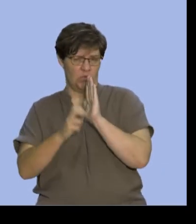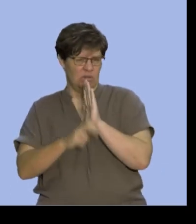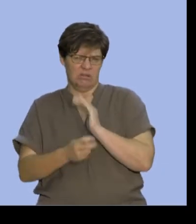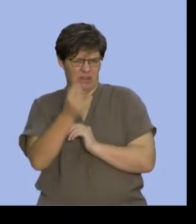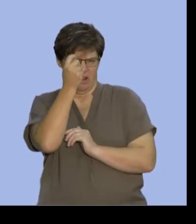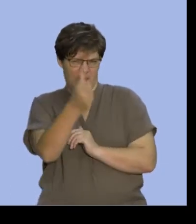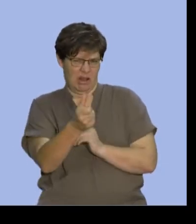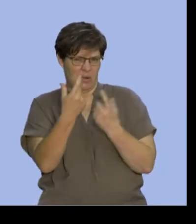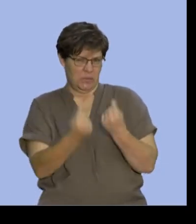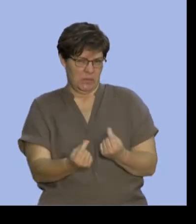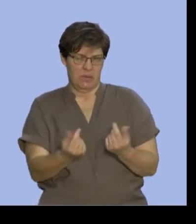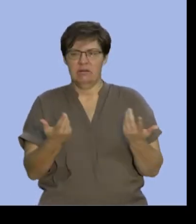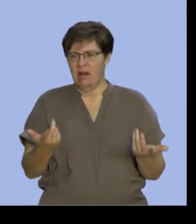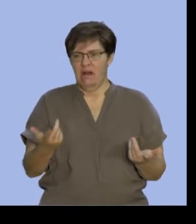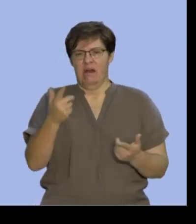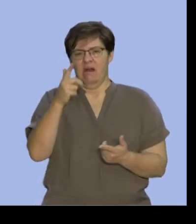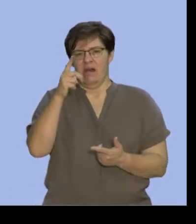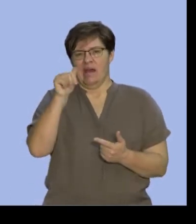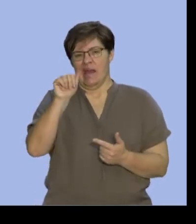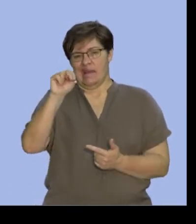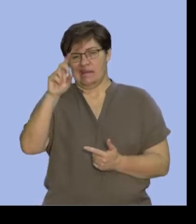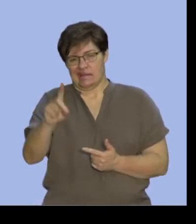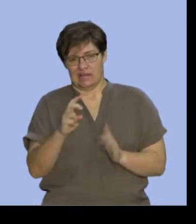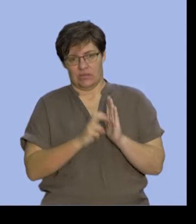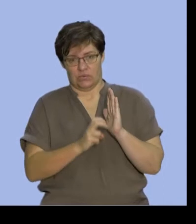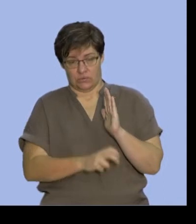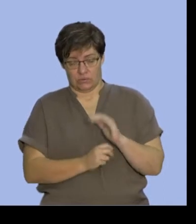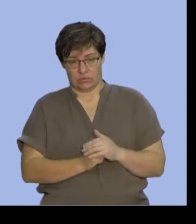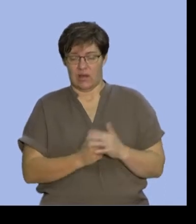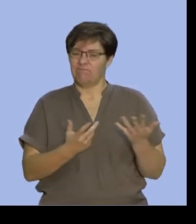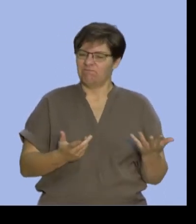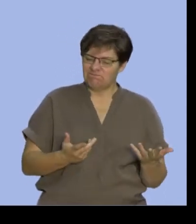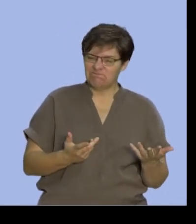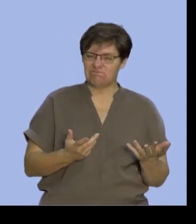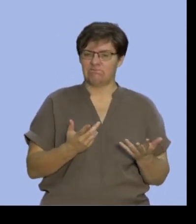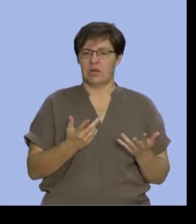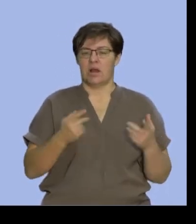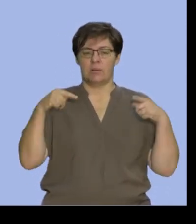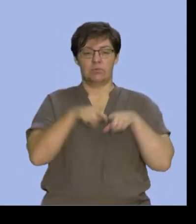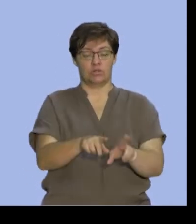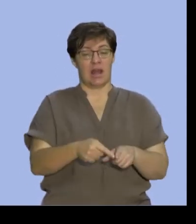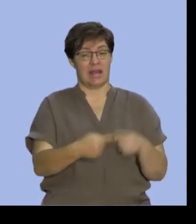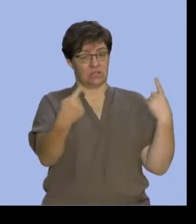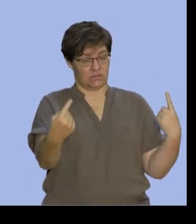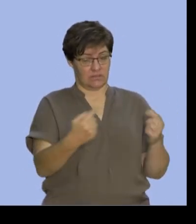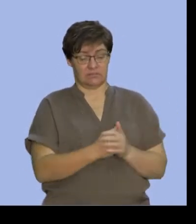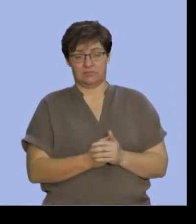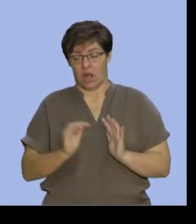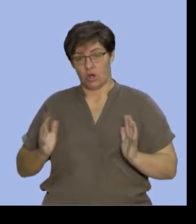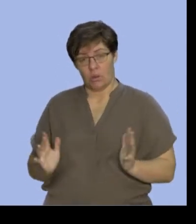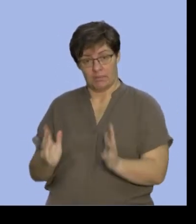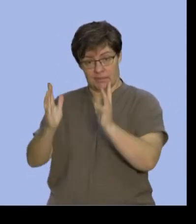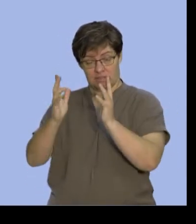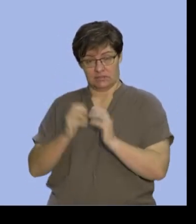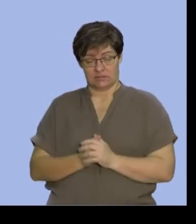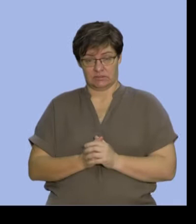much of, which is known as the and rule. We're going to look at mutually exclusive events, complementary events